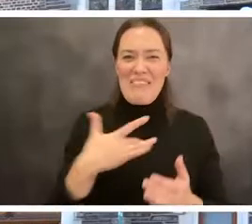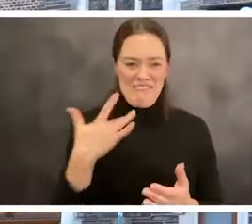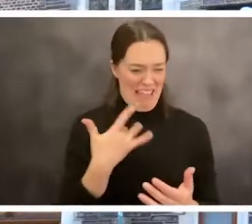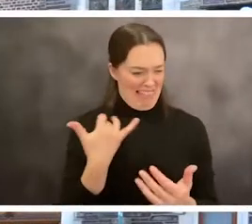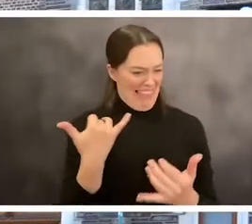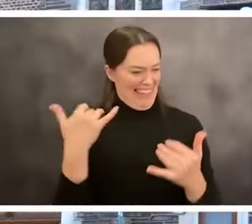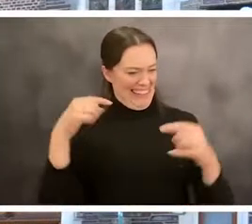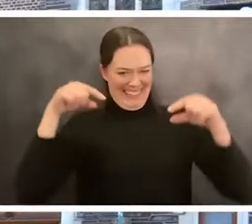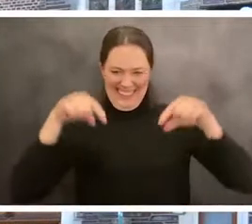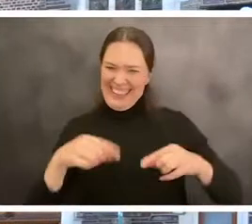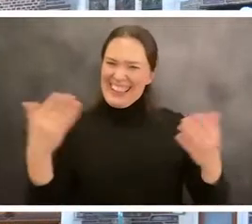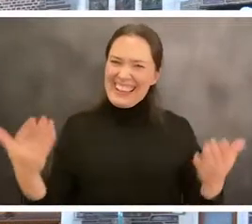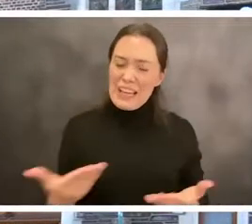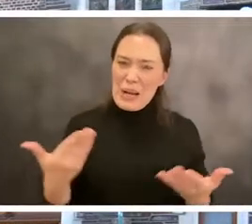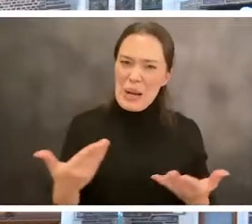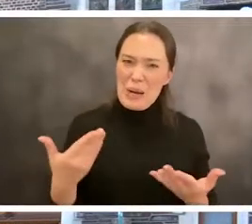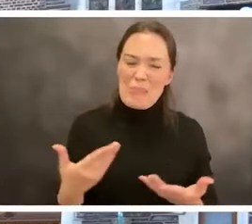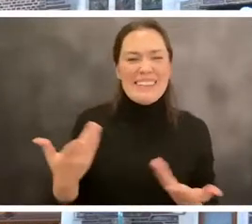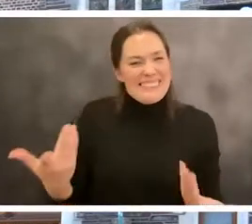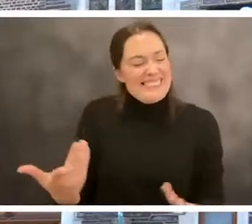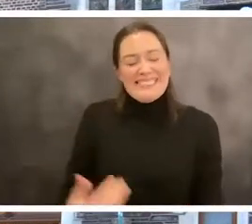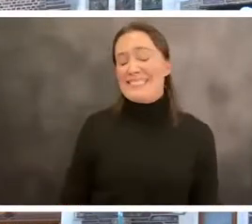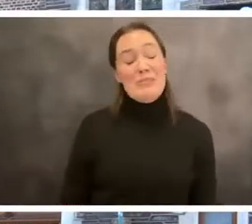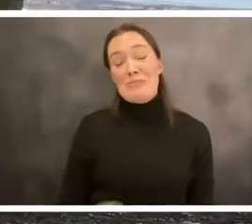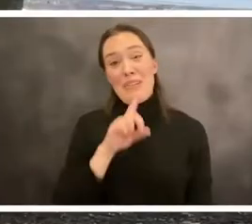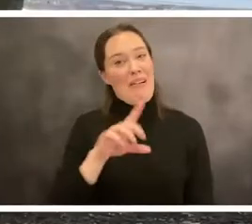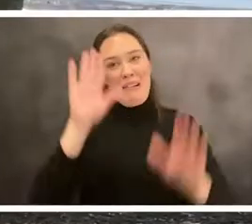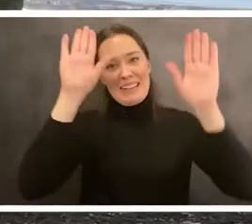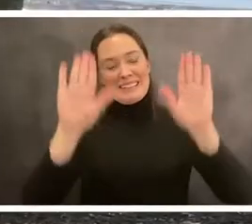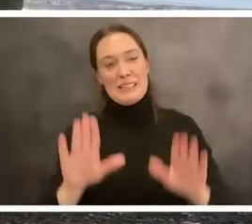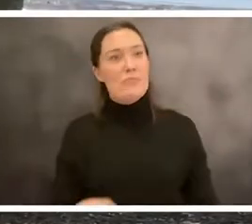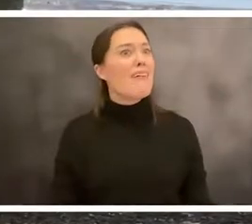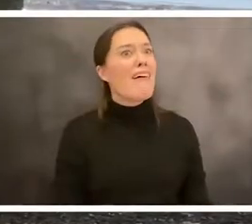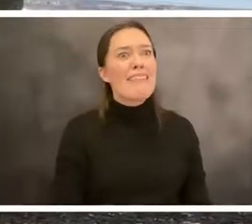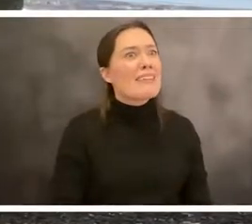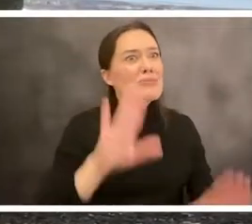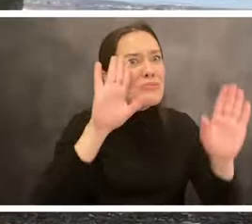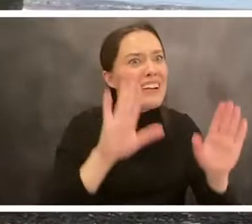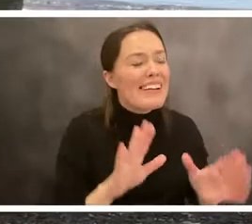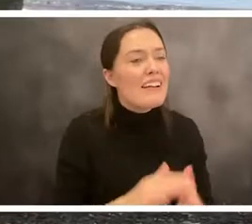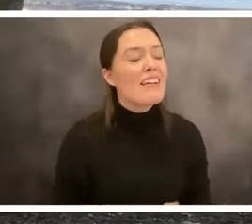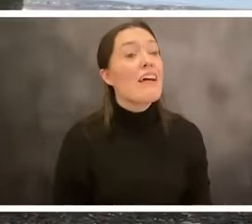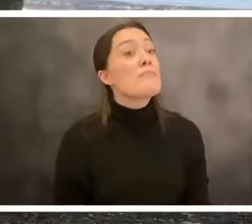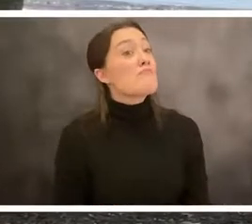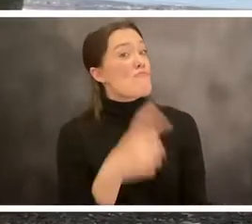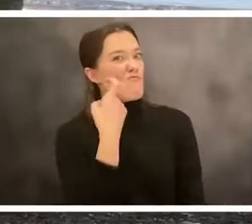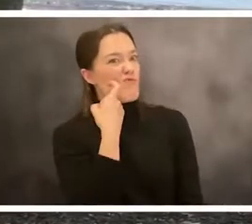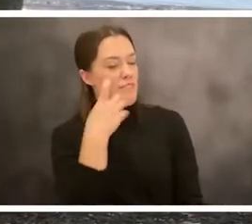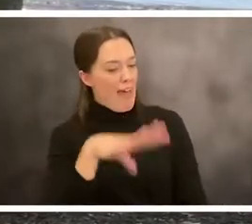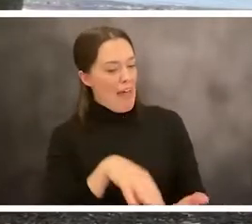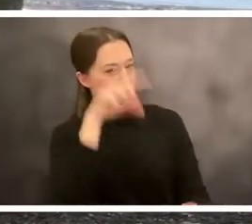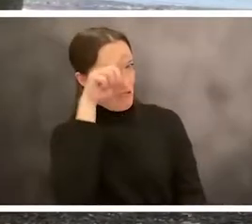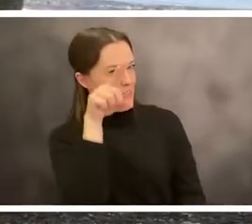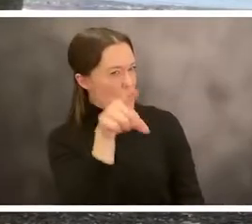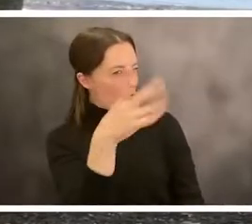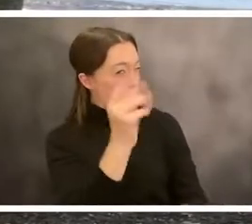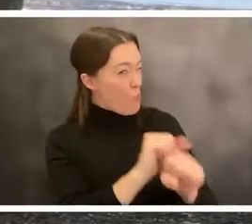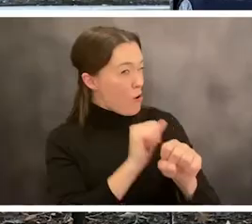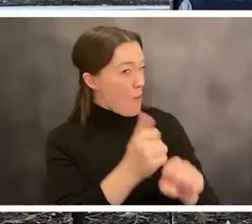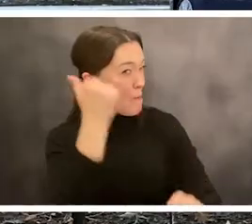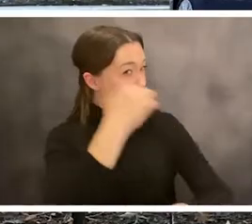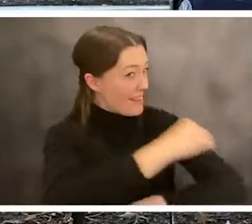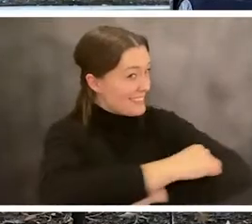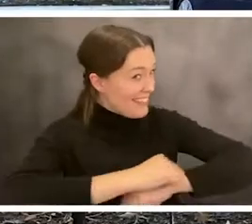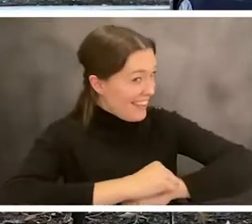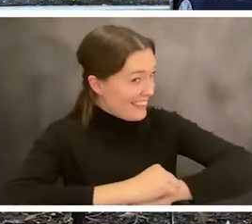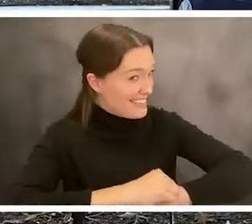like it was McCarter cause Paula was teaching us. So that's fantastic. great. So I, I just learned too, that you worked backstage on a couple of productions.